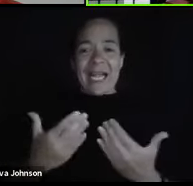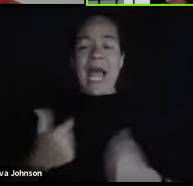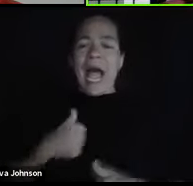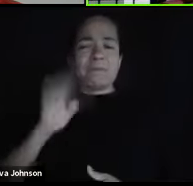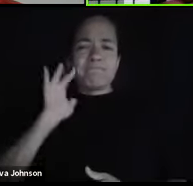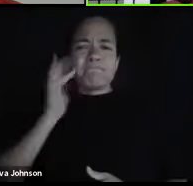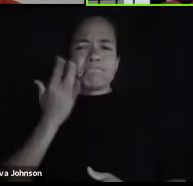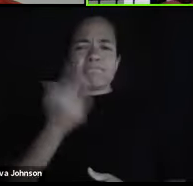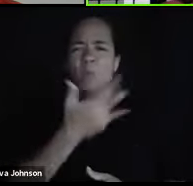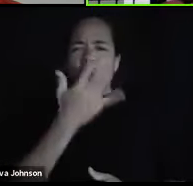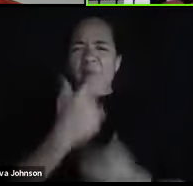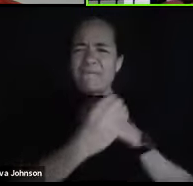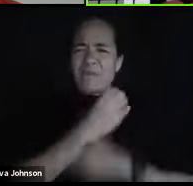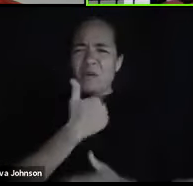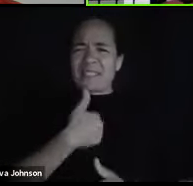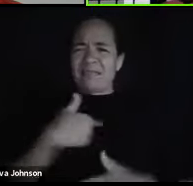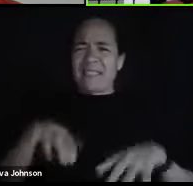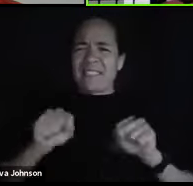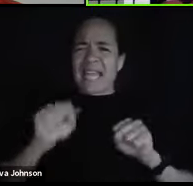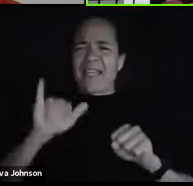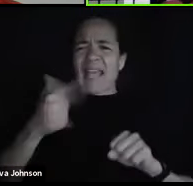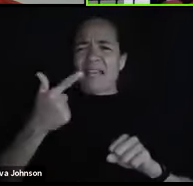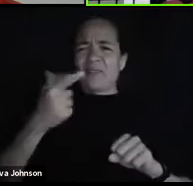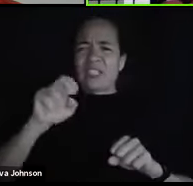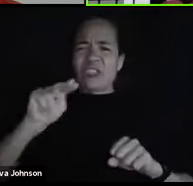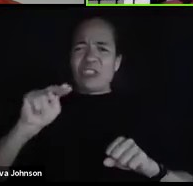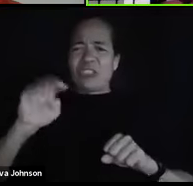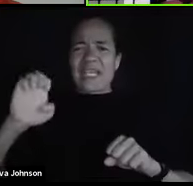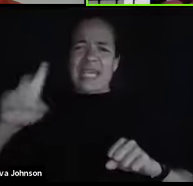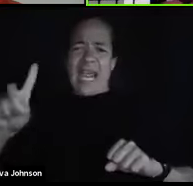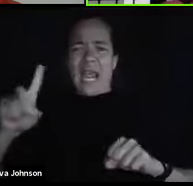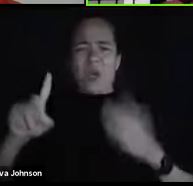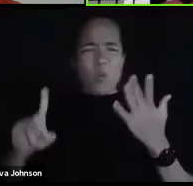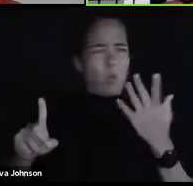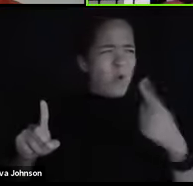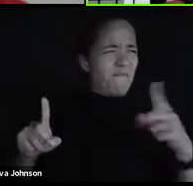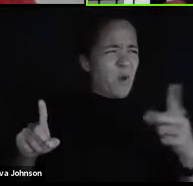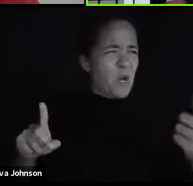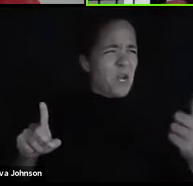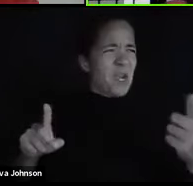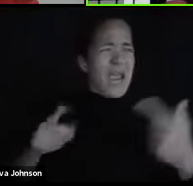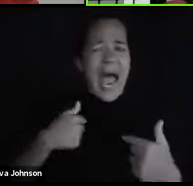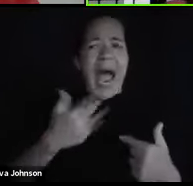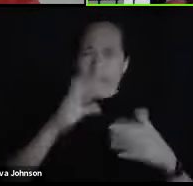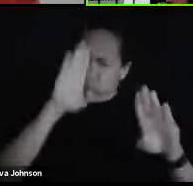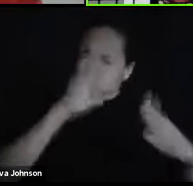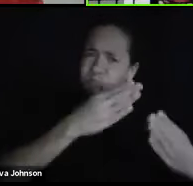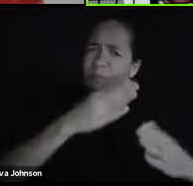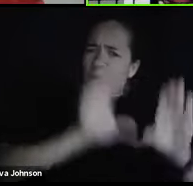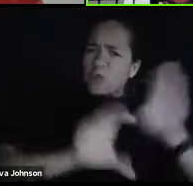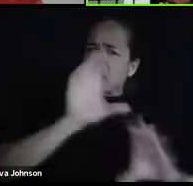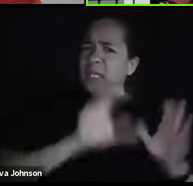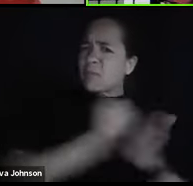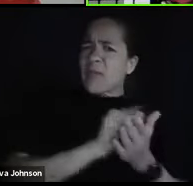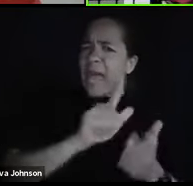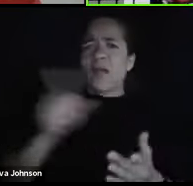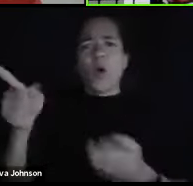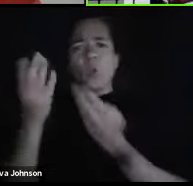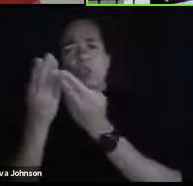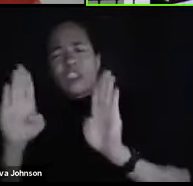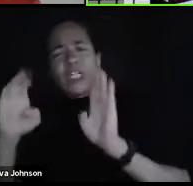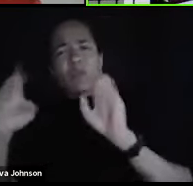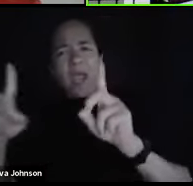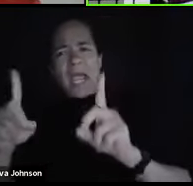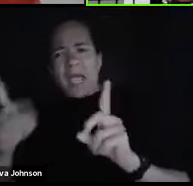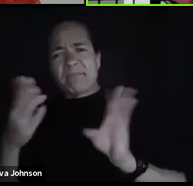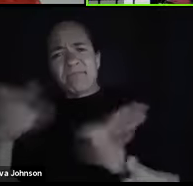because it was a gen ed course and I didn't know why they were making me take anything but chemistry because I knew. I knew what I wanted to be.